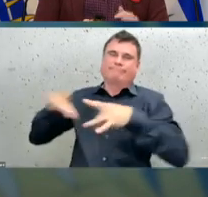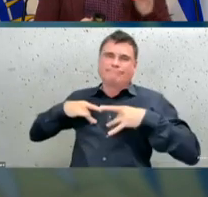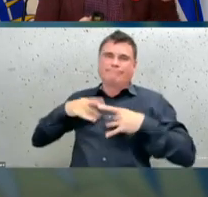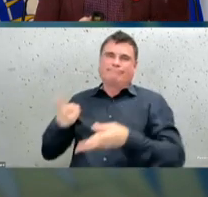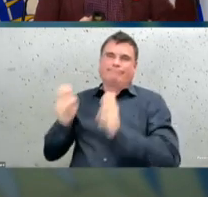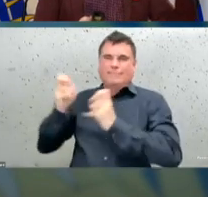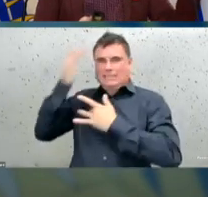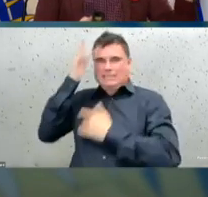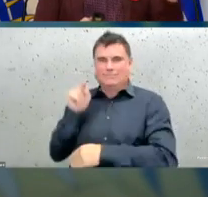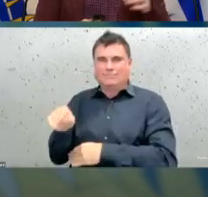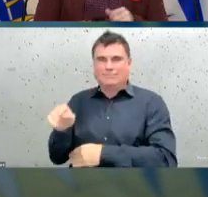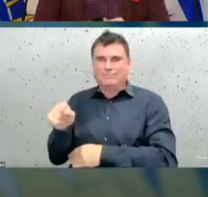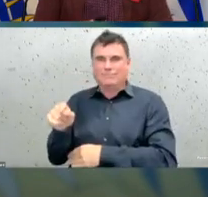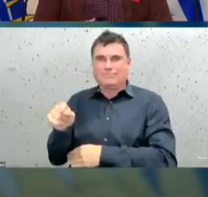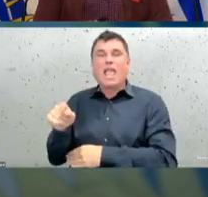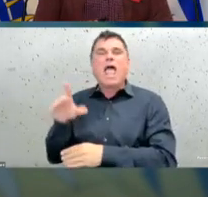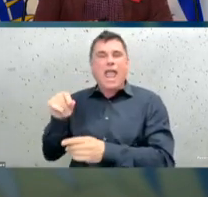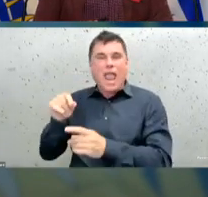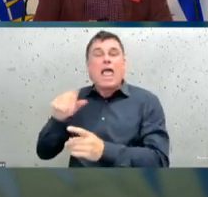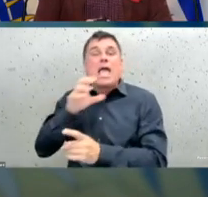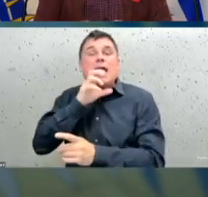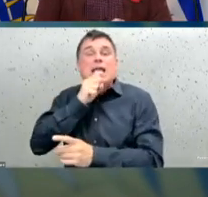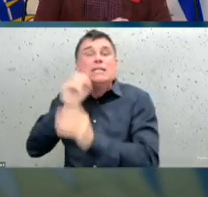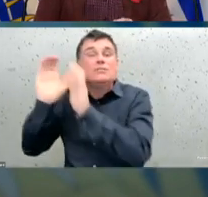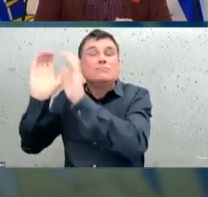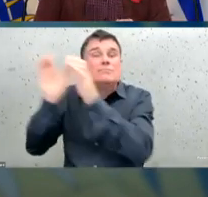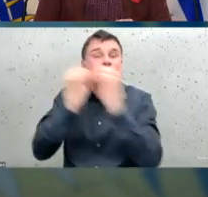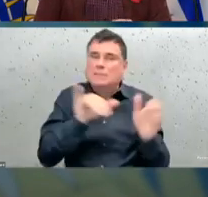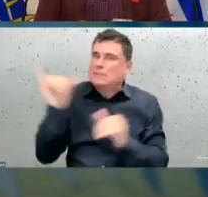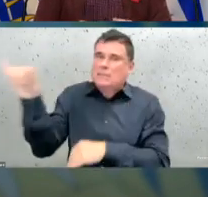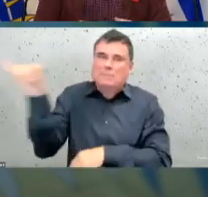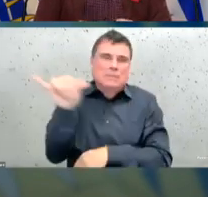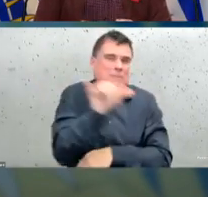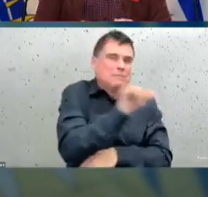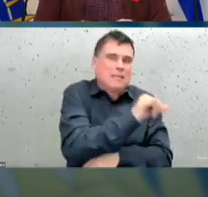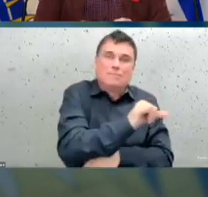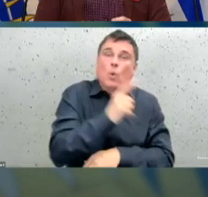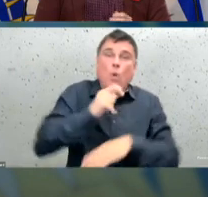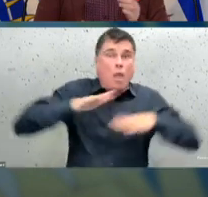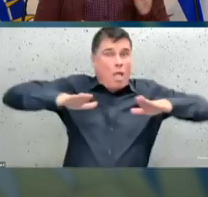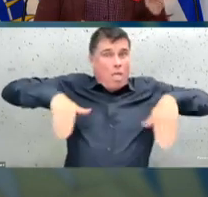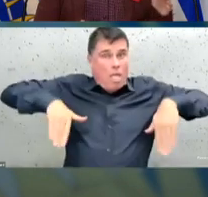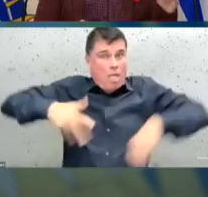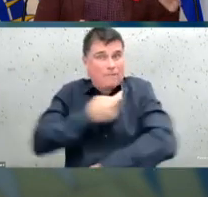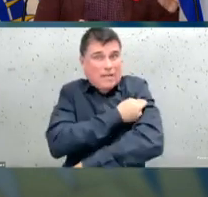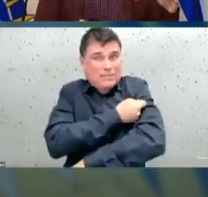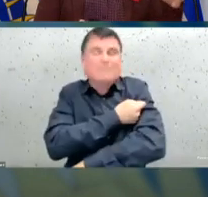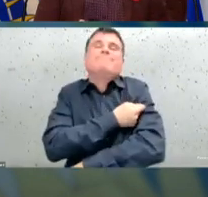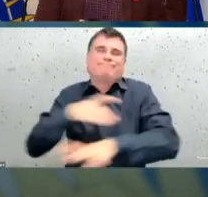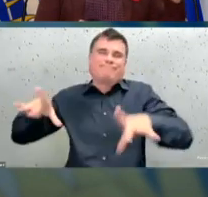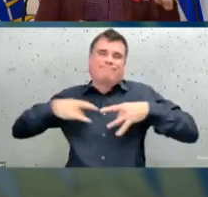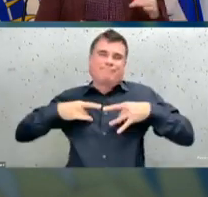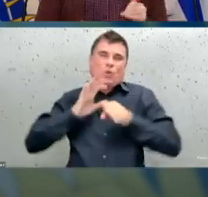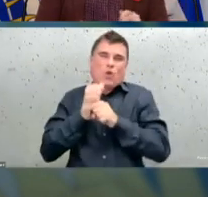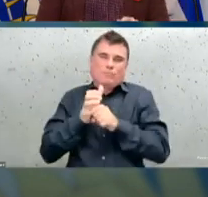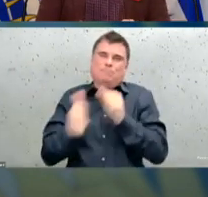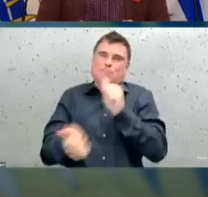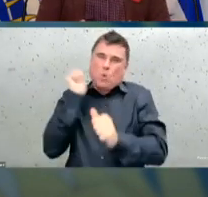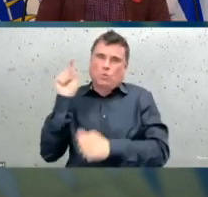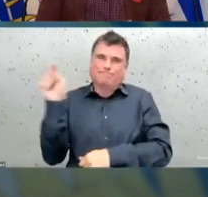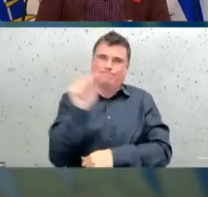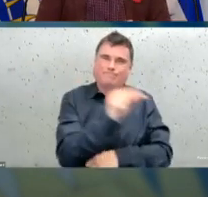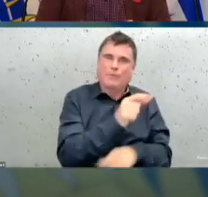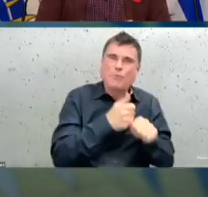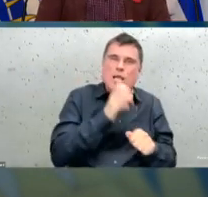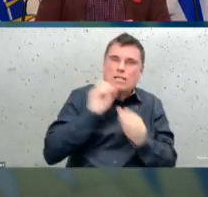Thankfully, the youngest age group, the 0-11 who are not yet eligible for vaccination, have the lowest rates, and those rates have been